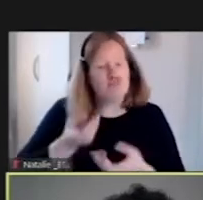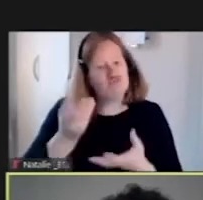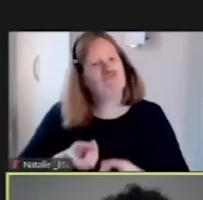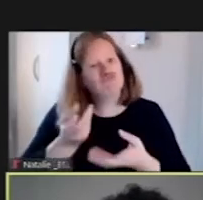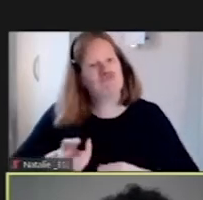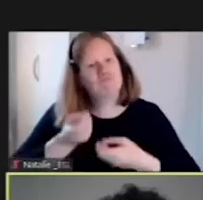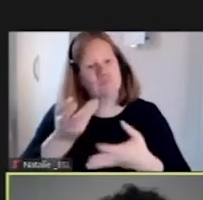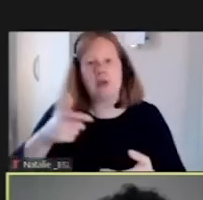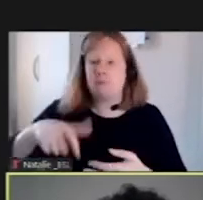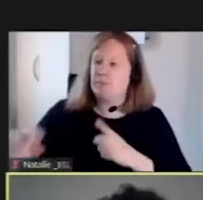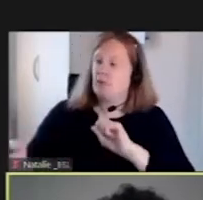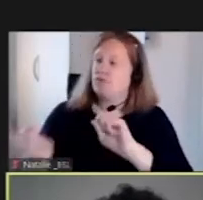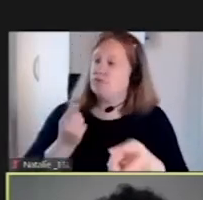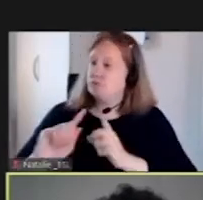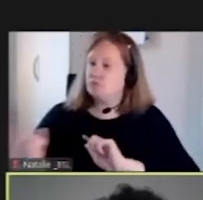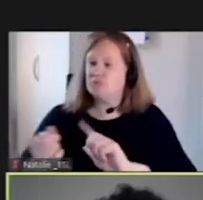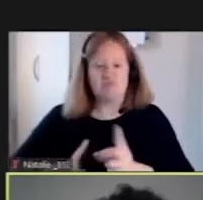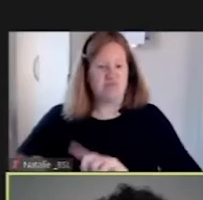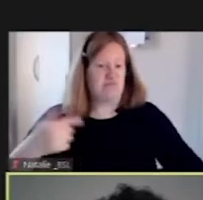People were walking past, but it was fine.